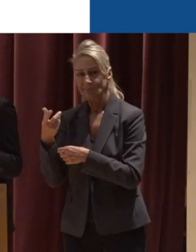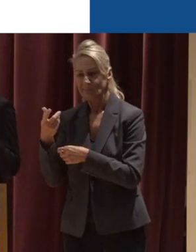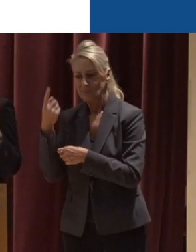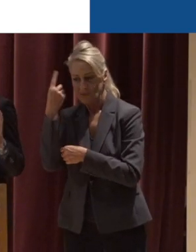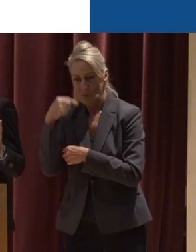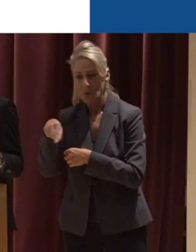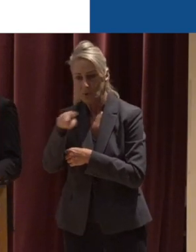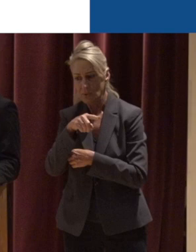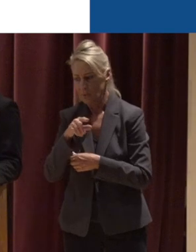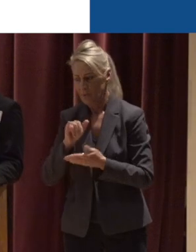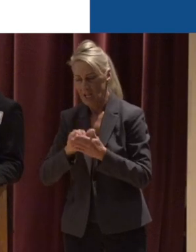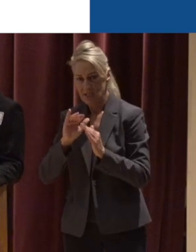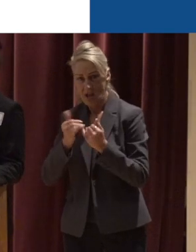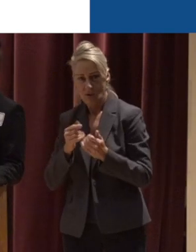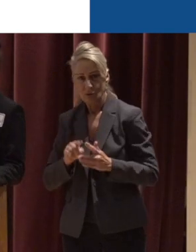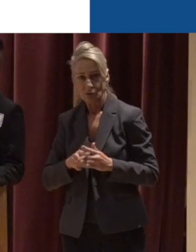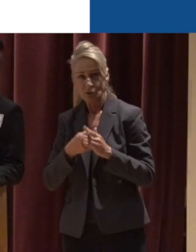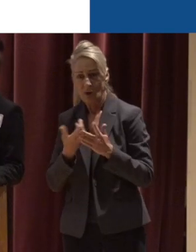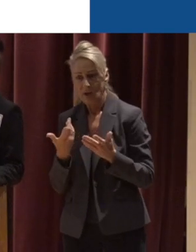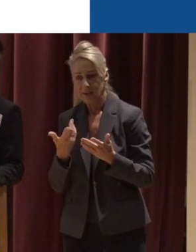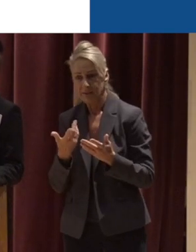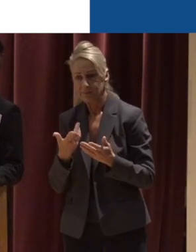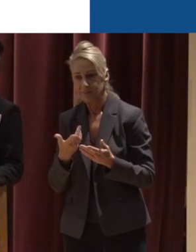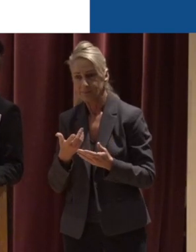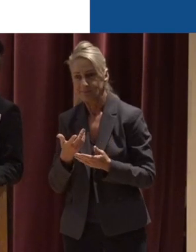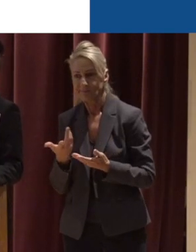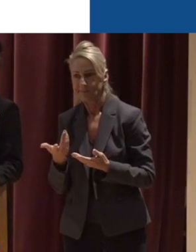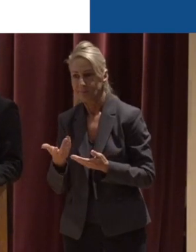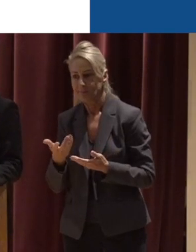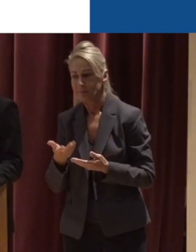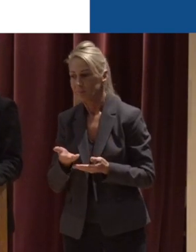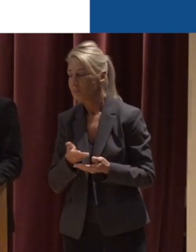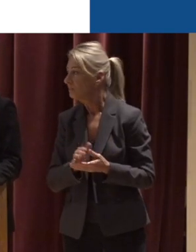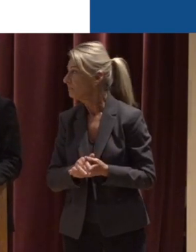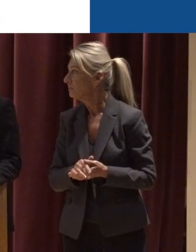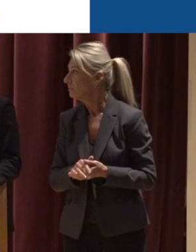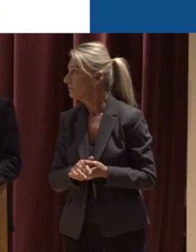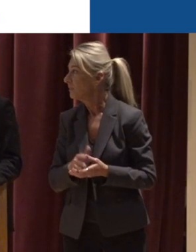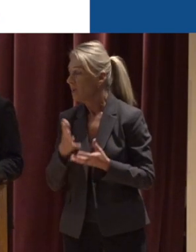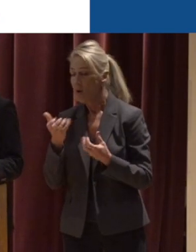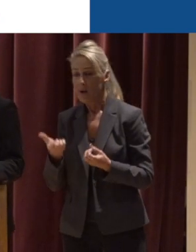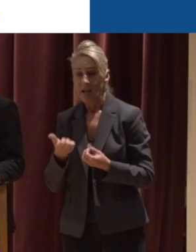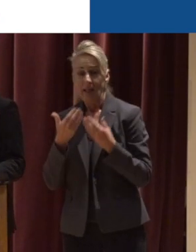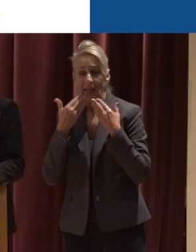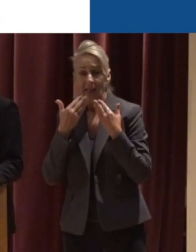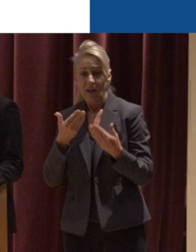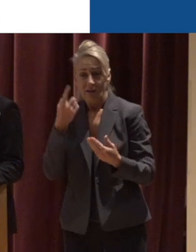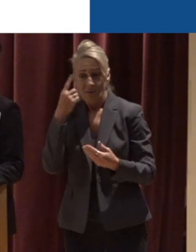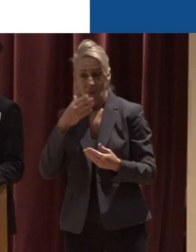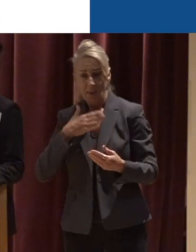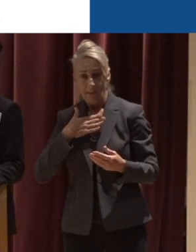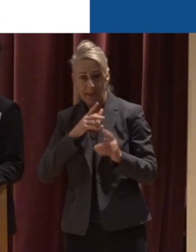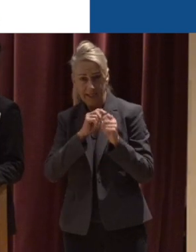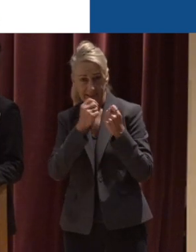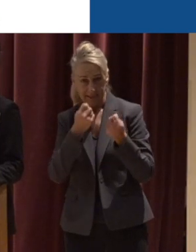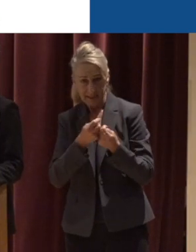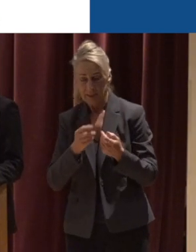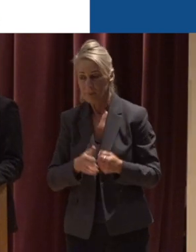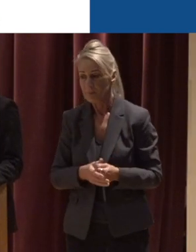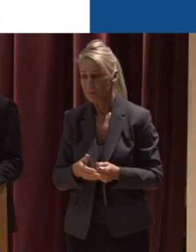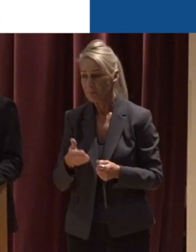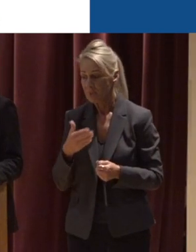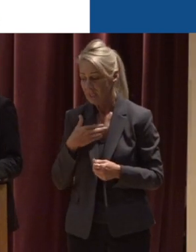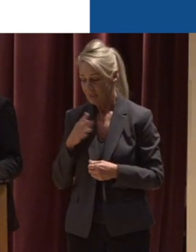get this all started And get some support for it I want to say a big thank you to my team And we've got